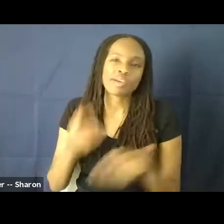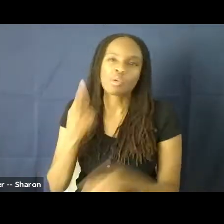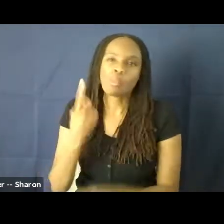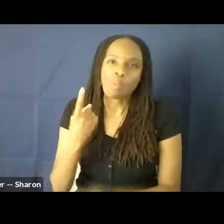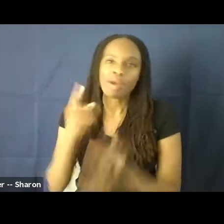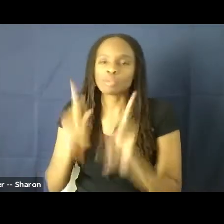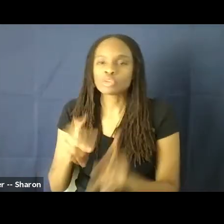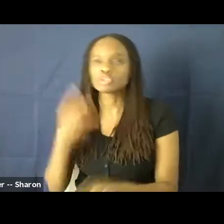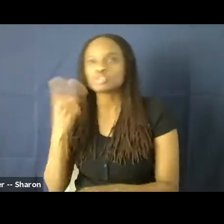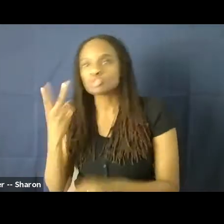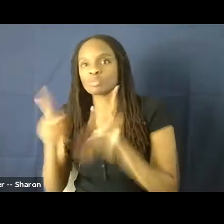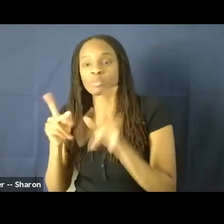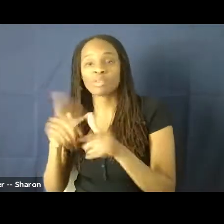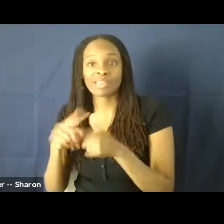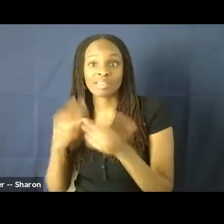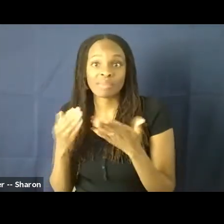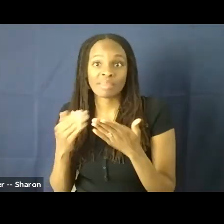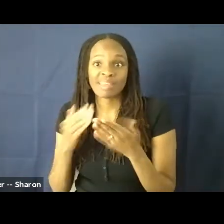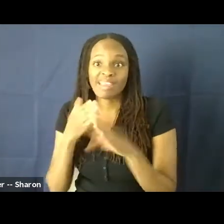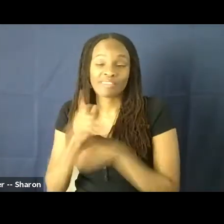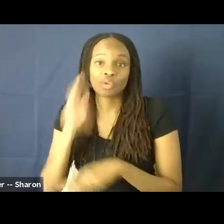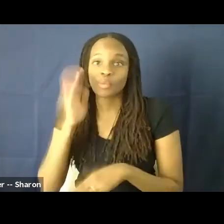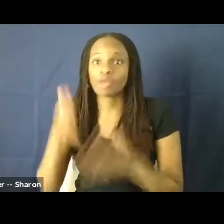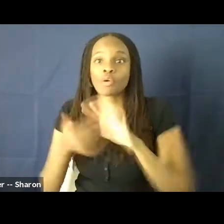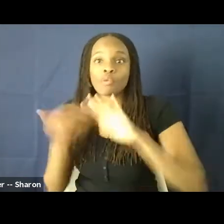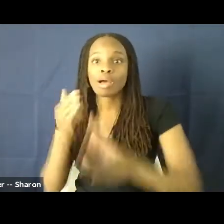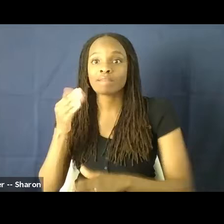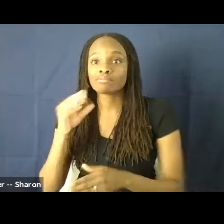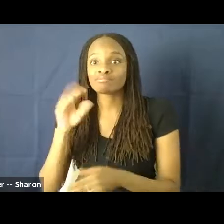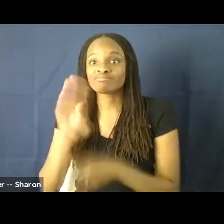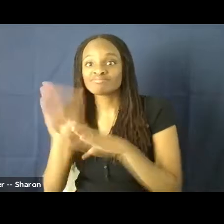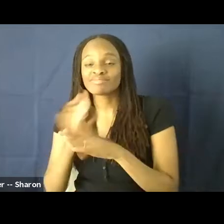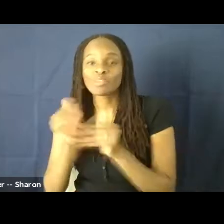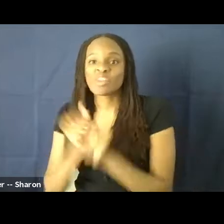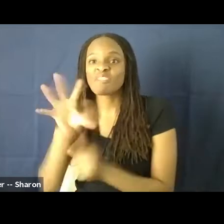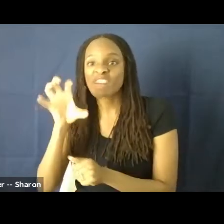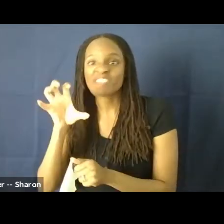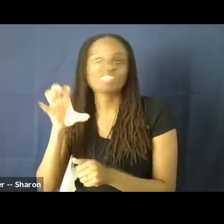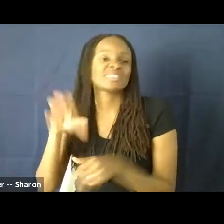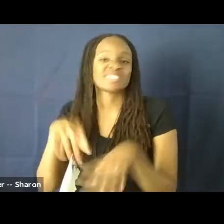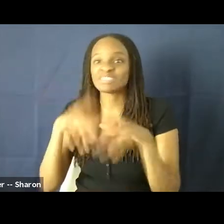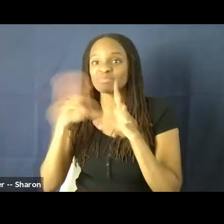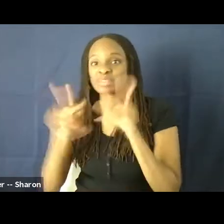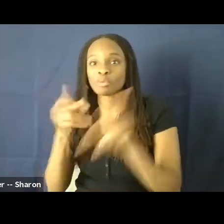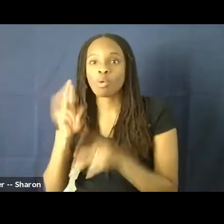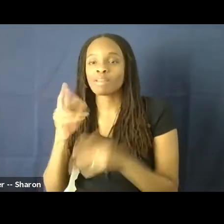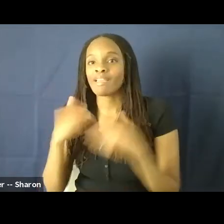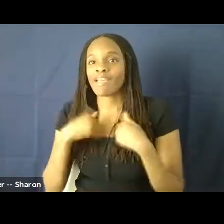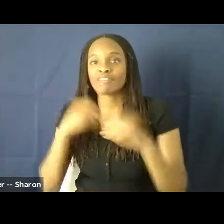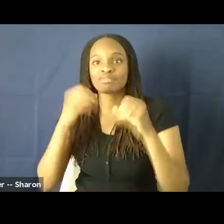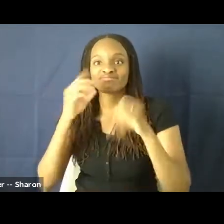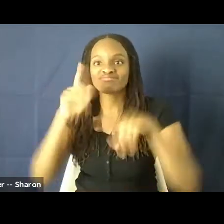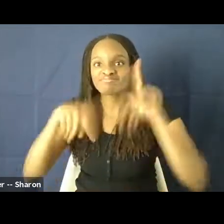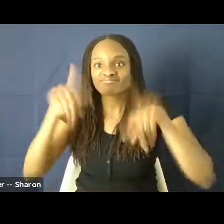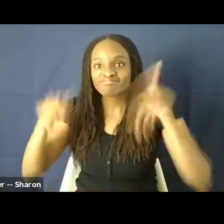maybe you're running a corporation of 500 individuals or a set that has 100 different people working under you. And you can be